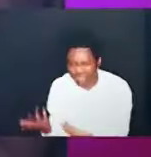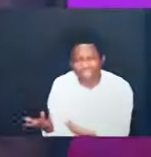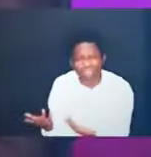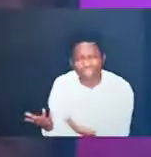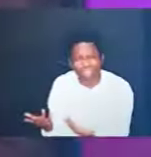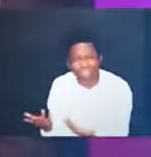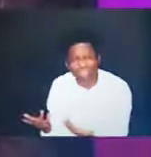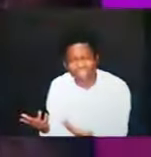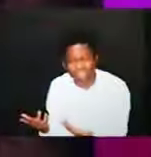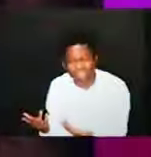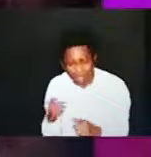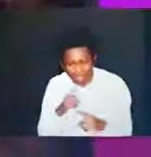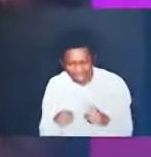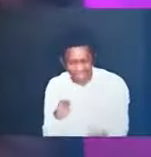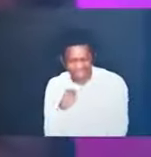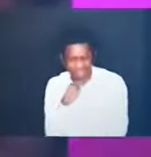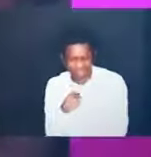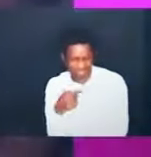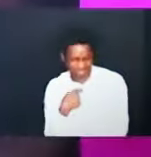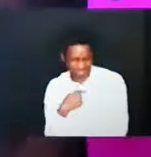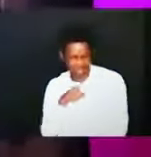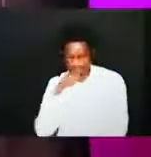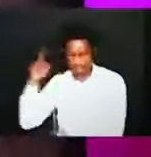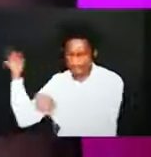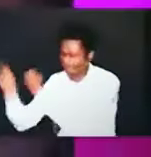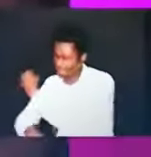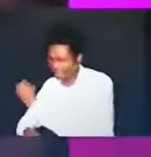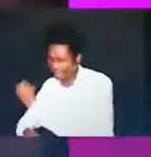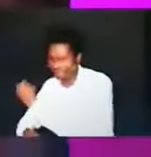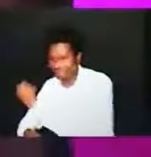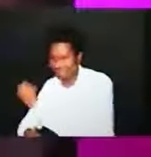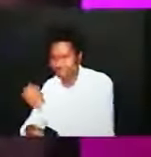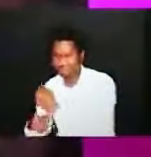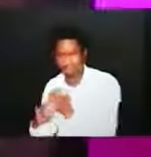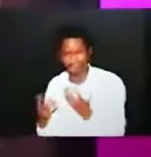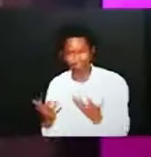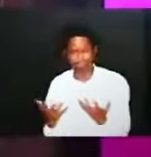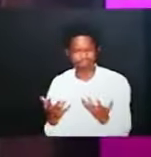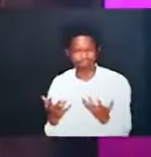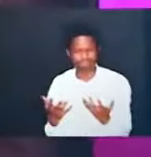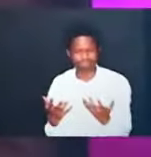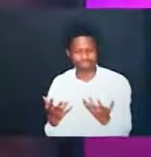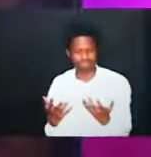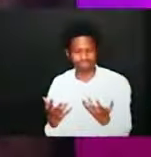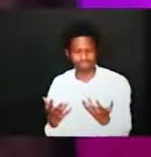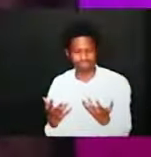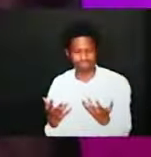i'm not beating her see we have been lifted